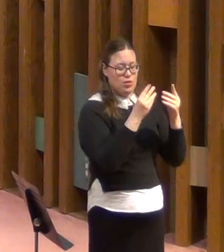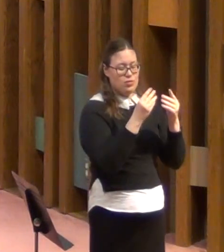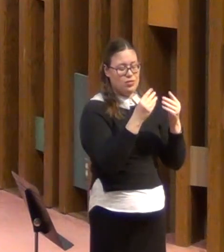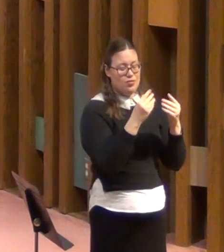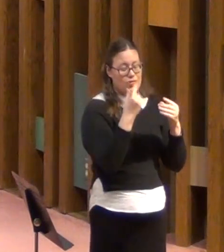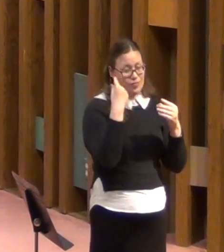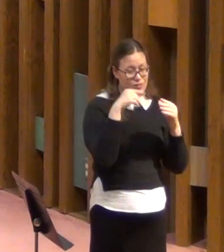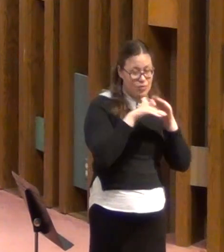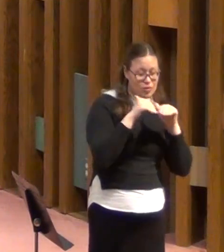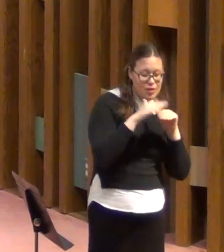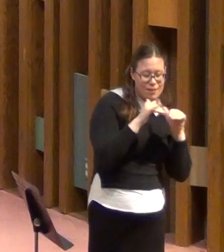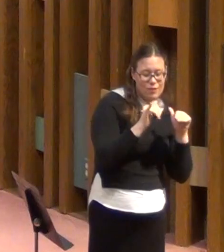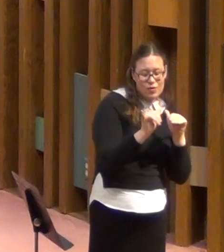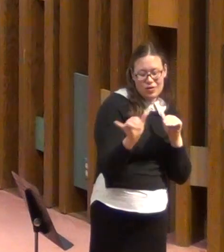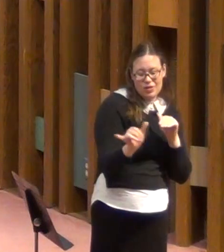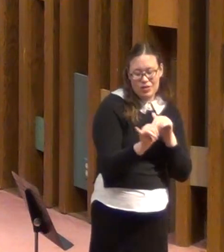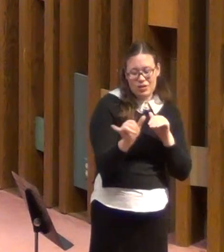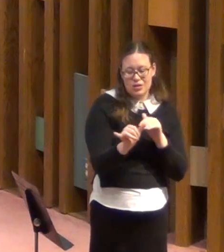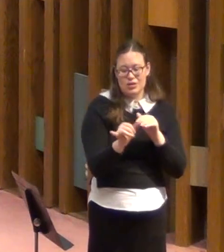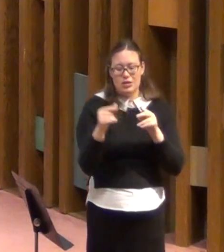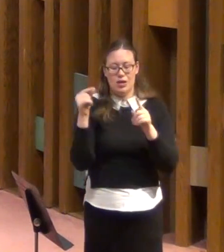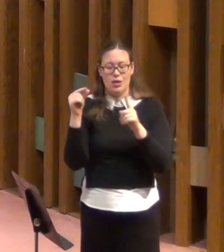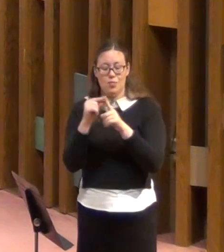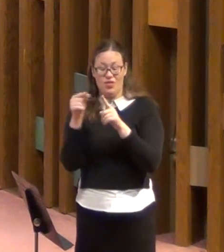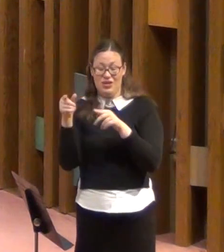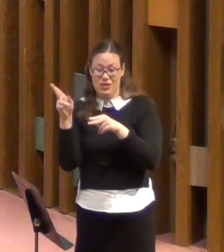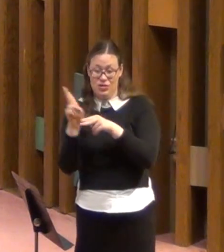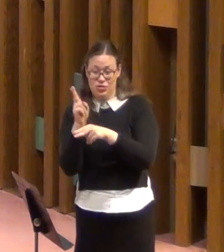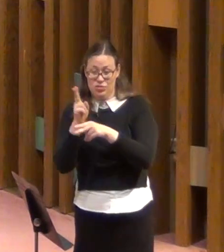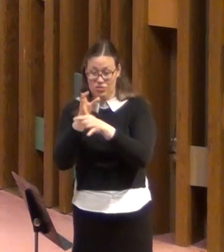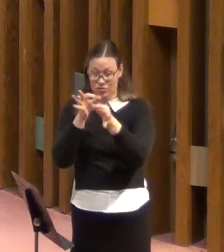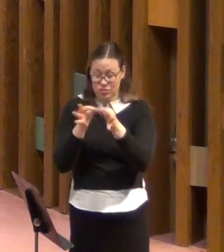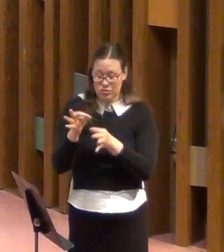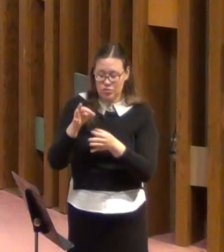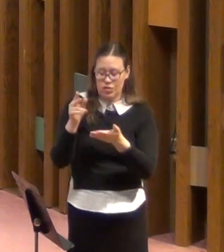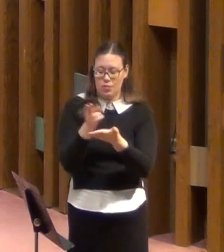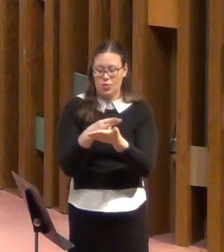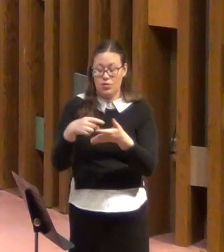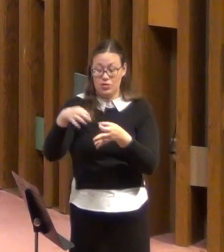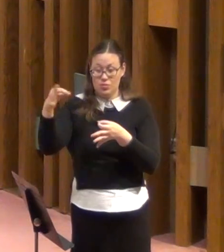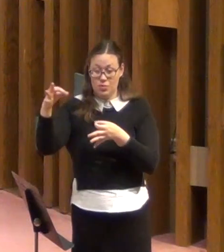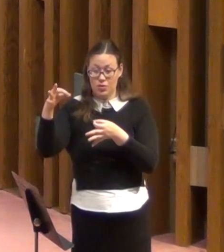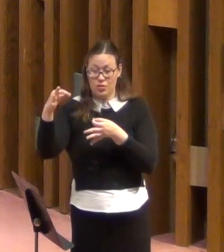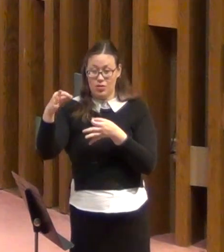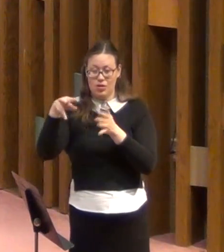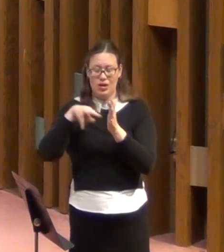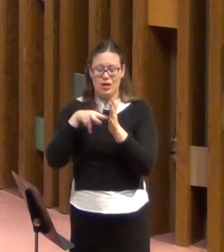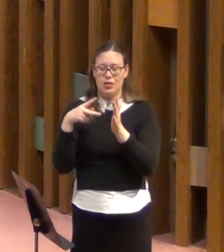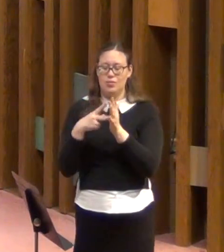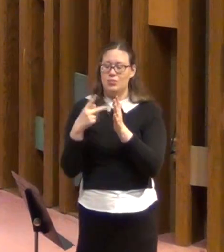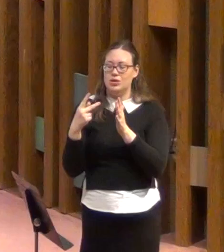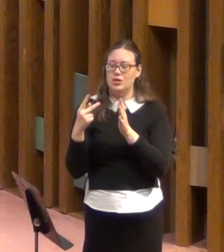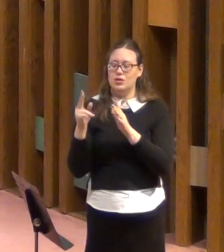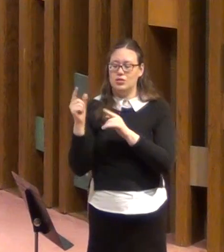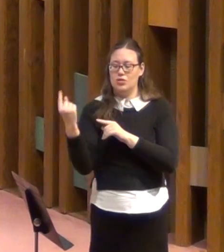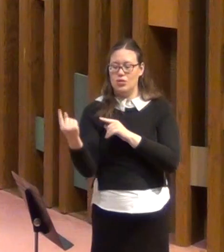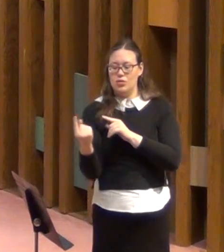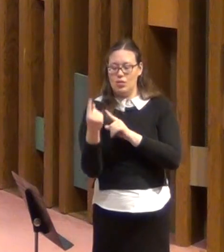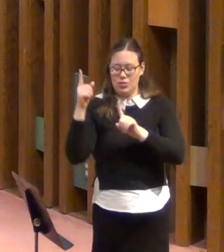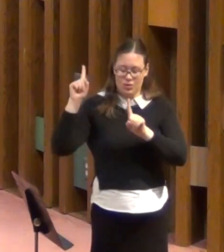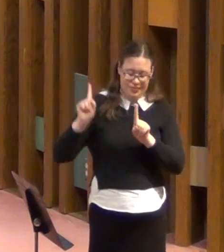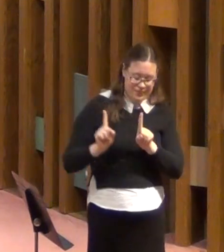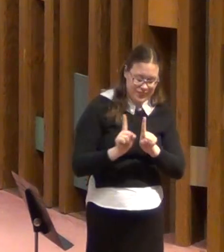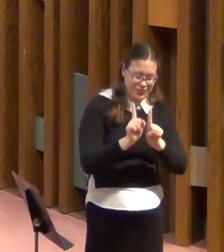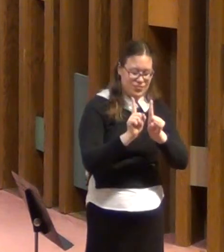chapter 14, the comforter. It means one who stands alongside to help. God